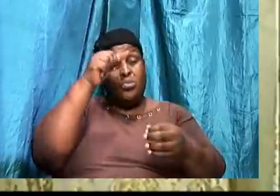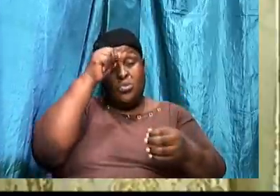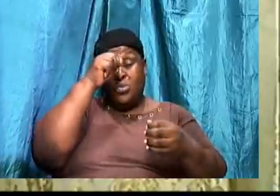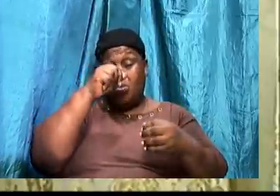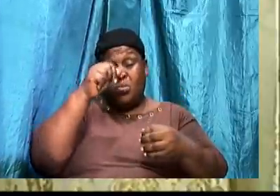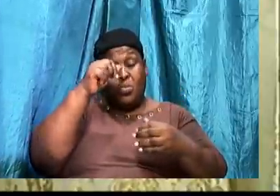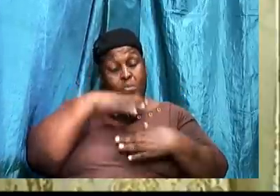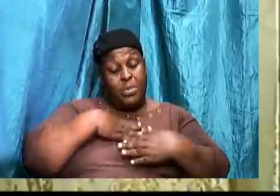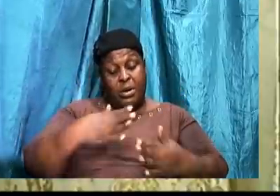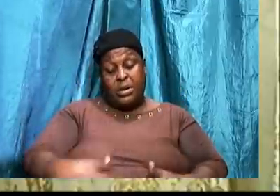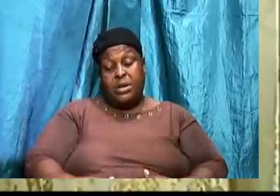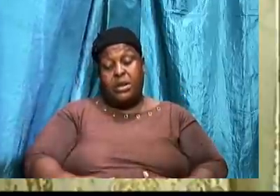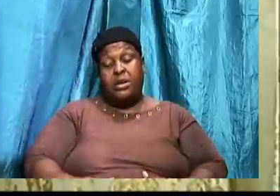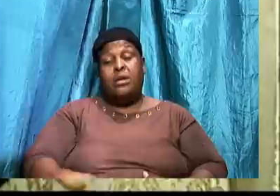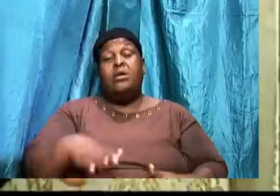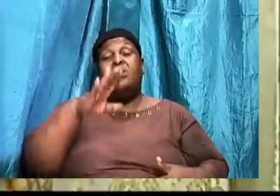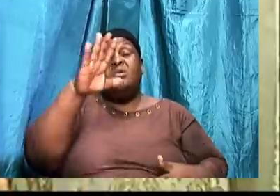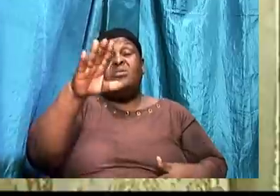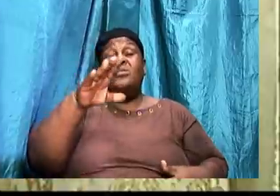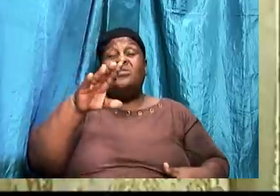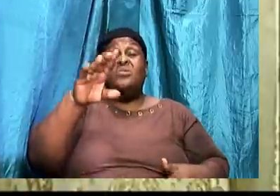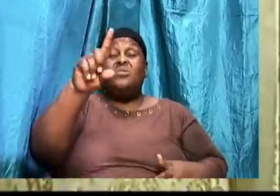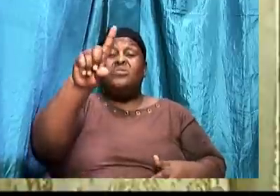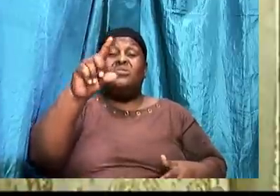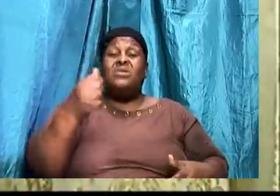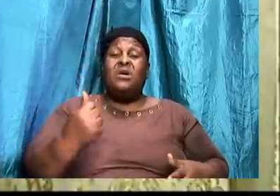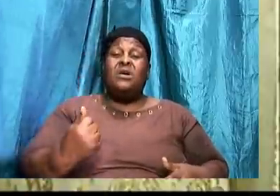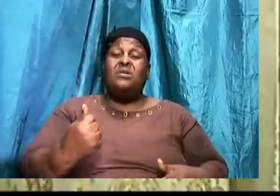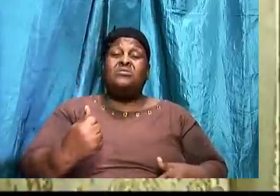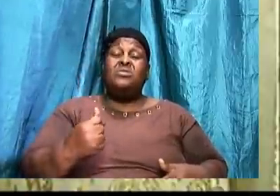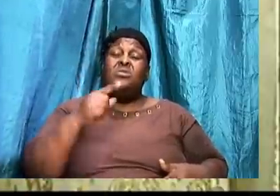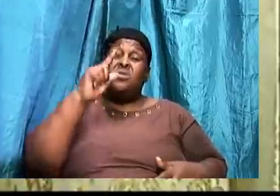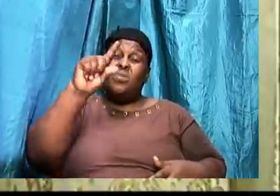Your tithes. Is one tenth. Of your earnings.